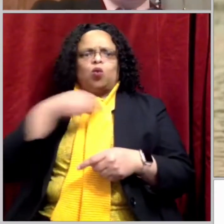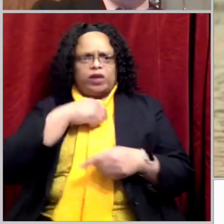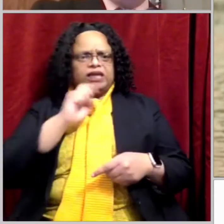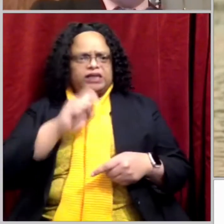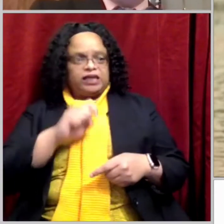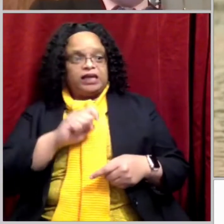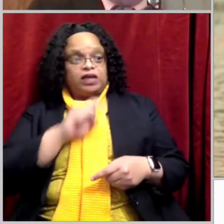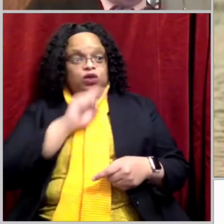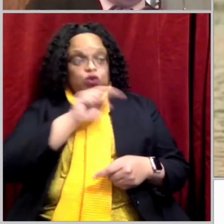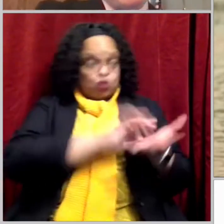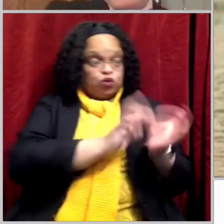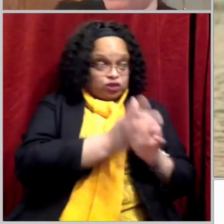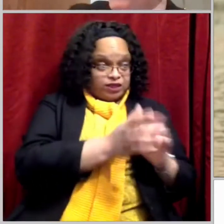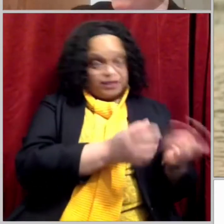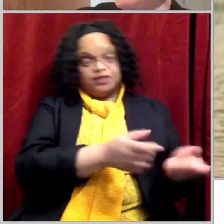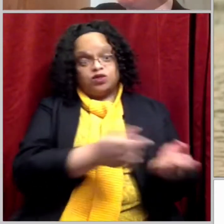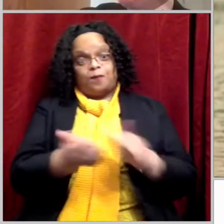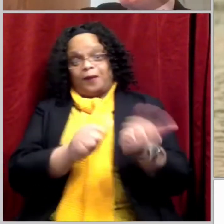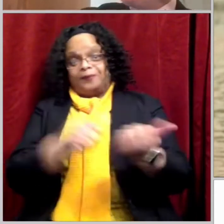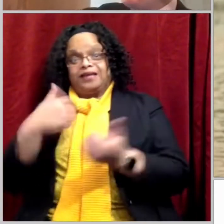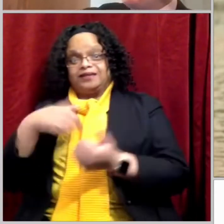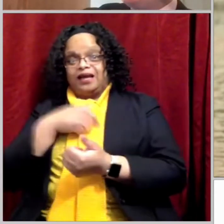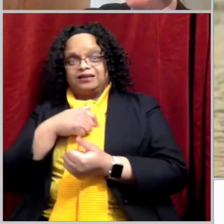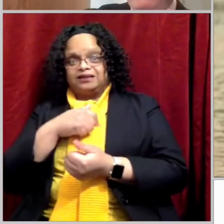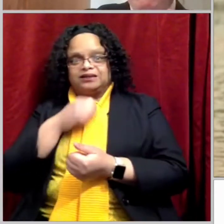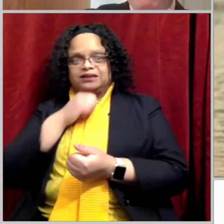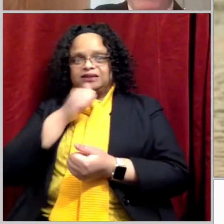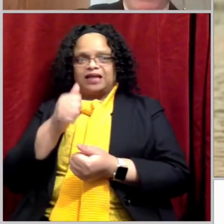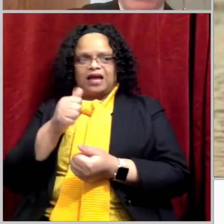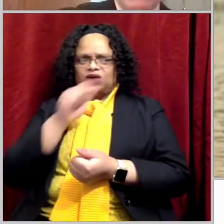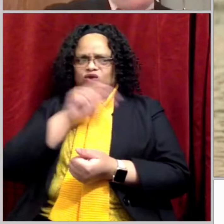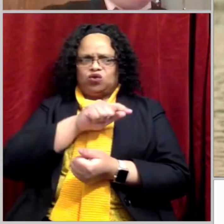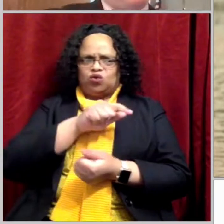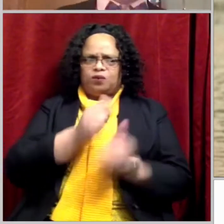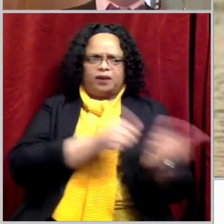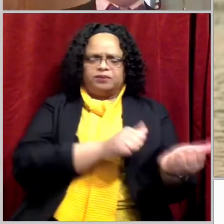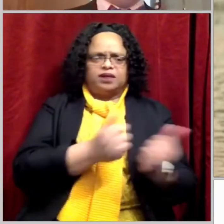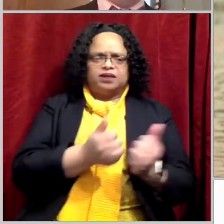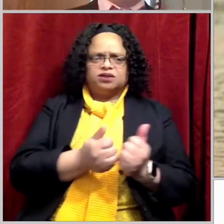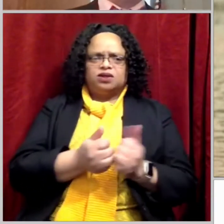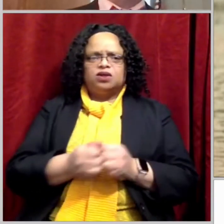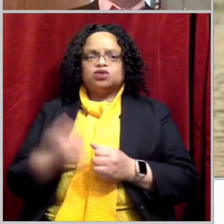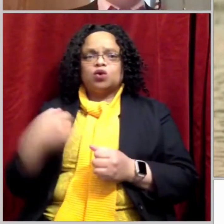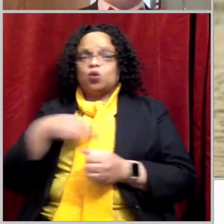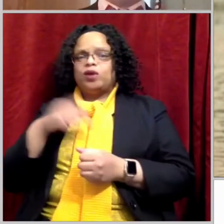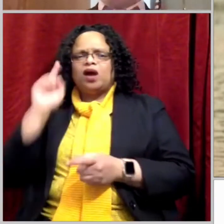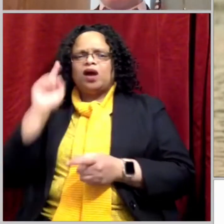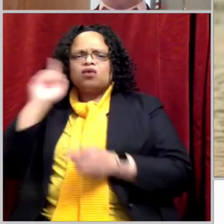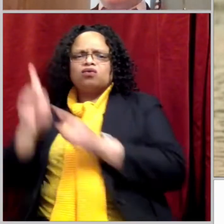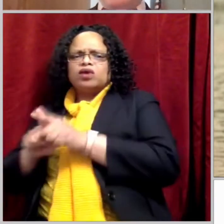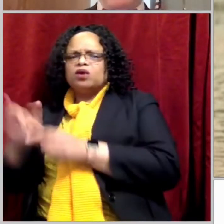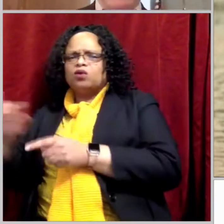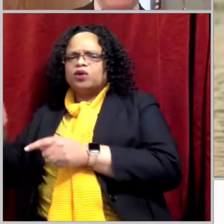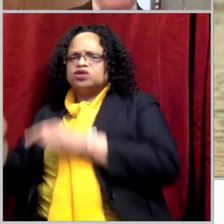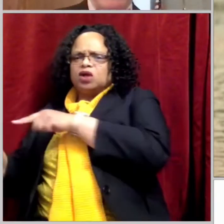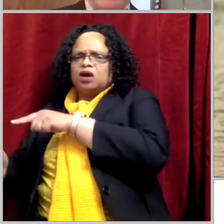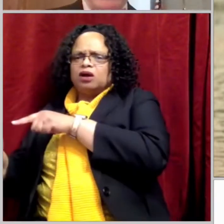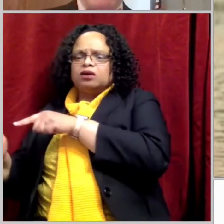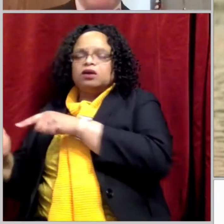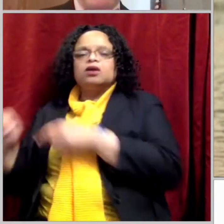you? Yet you want to be baptized? So why, then, was he baptized?